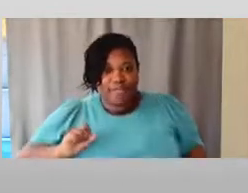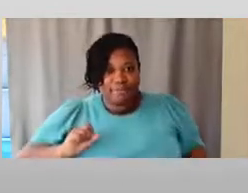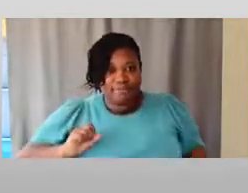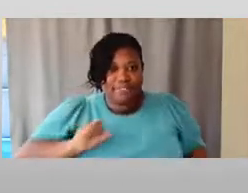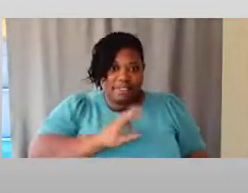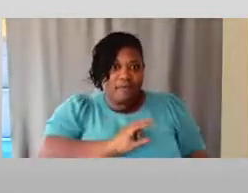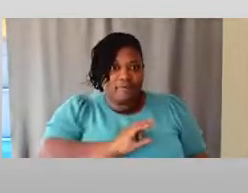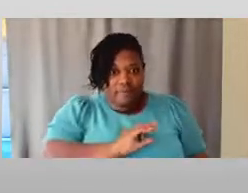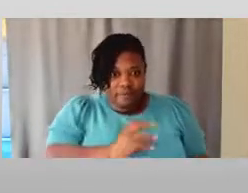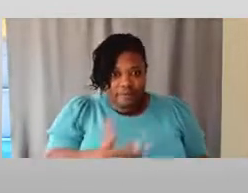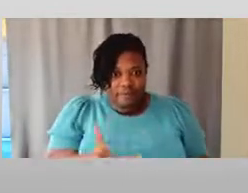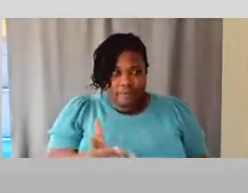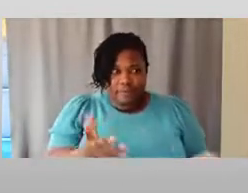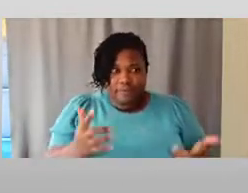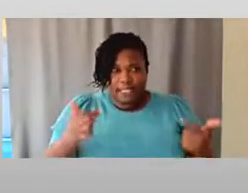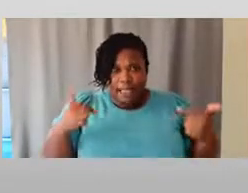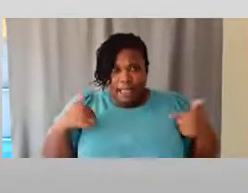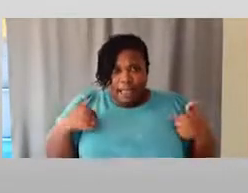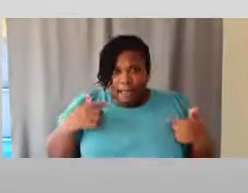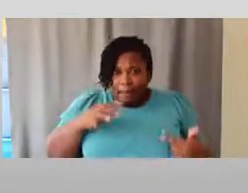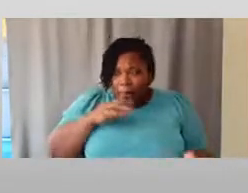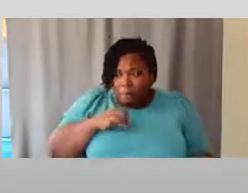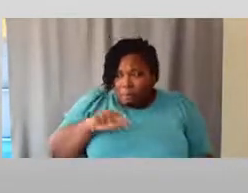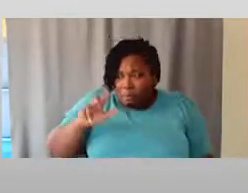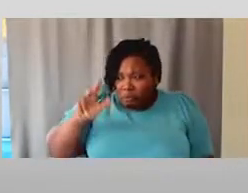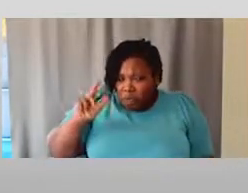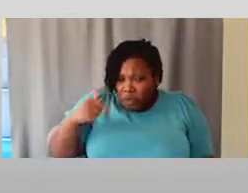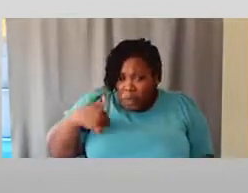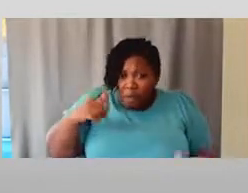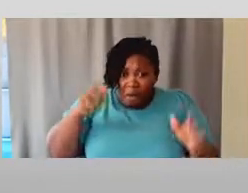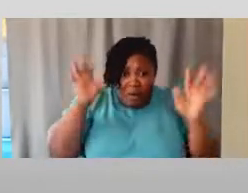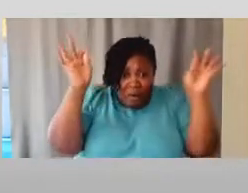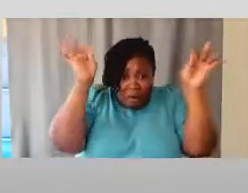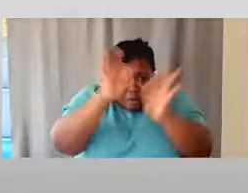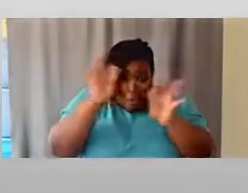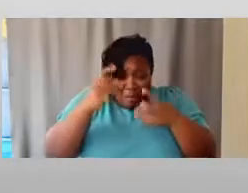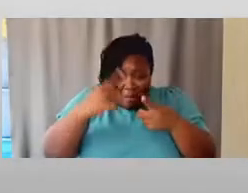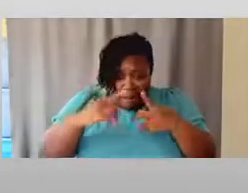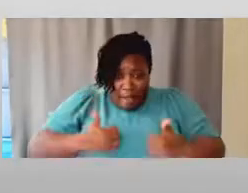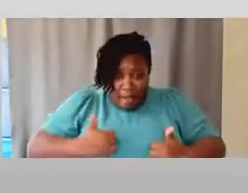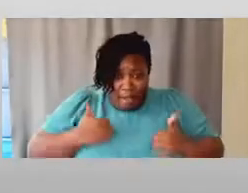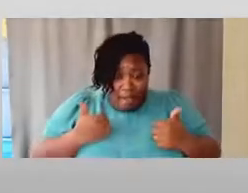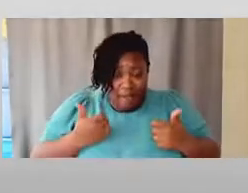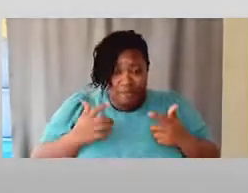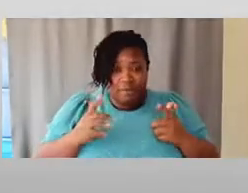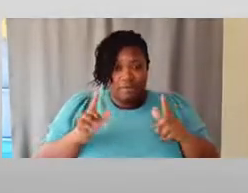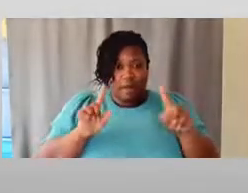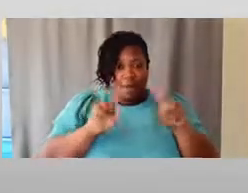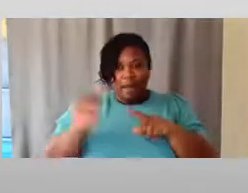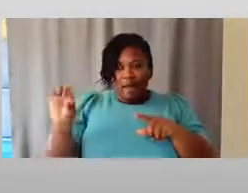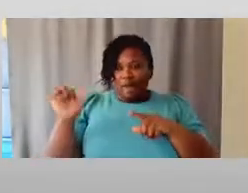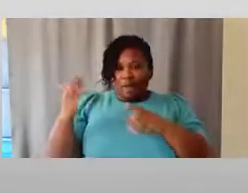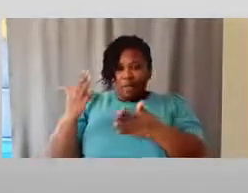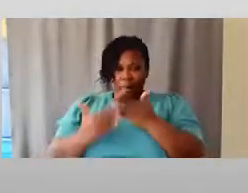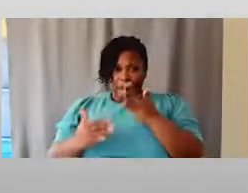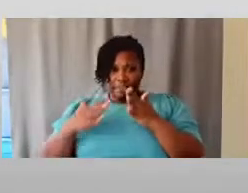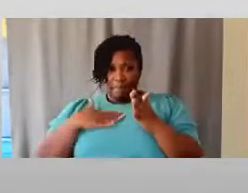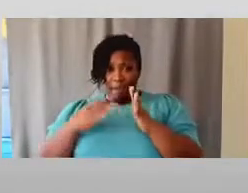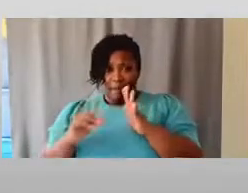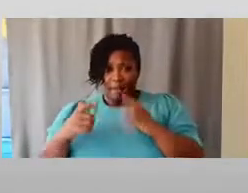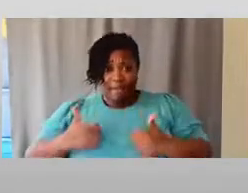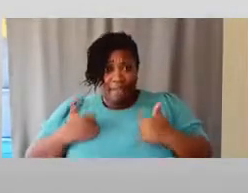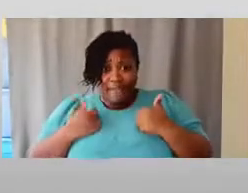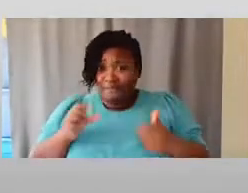I have no idea what I'm doing with my life, or I have these other aspects of my identity, where I feel like I don't have that privilege,